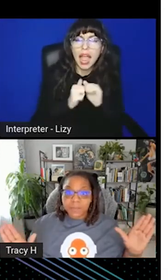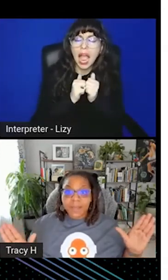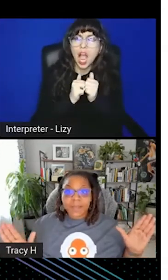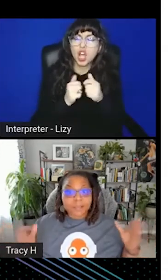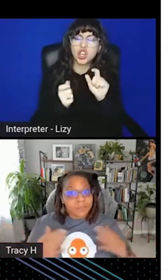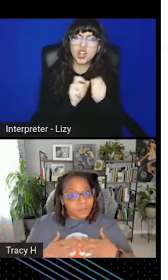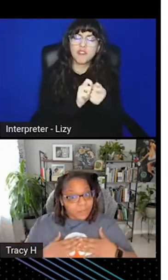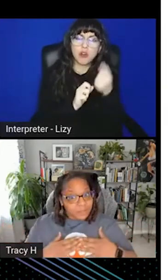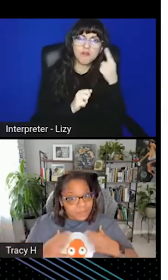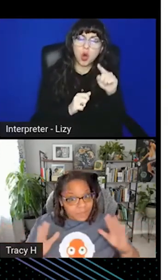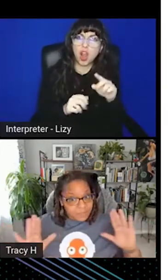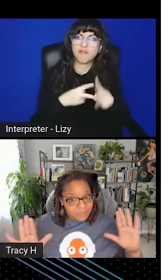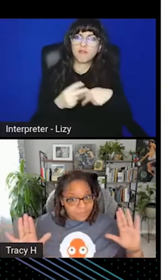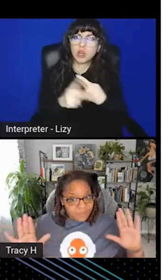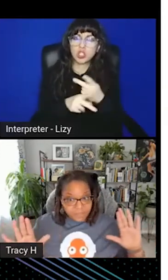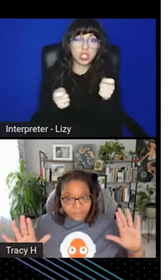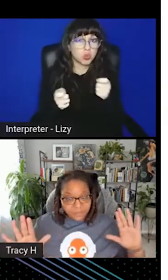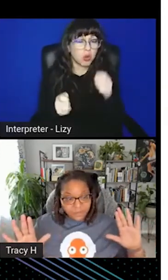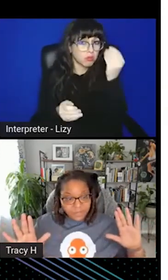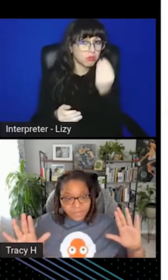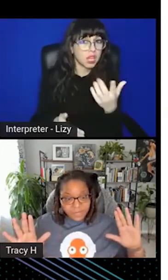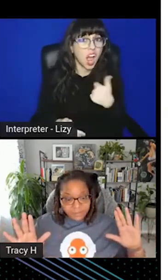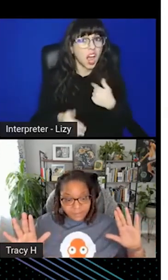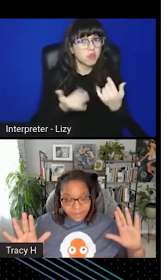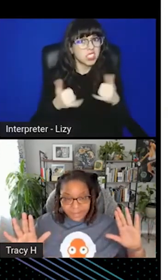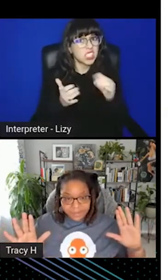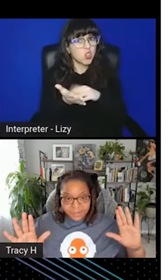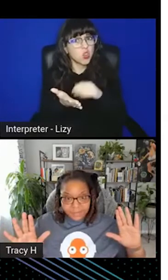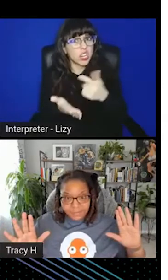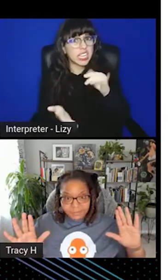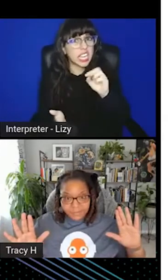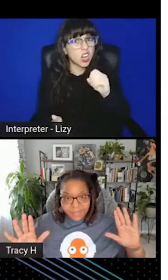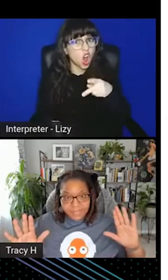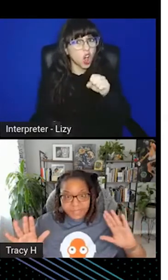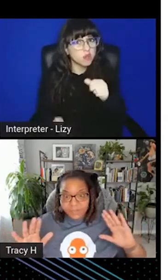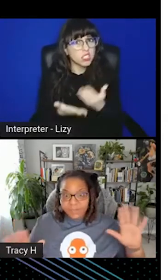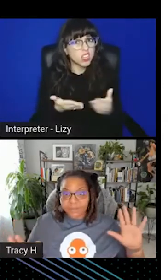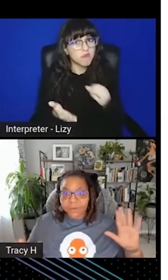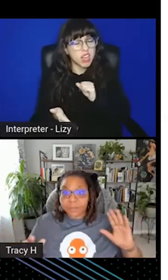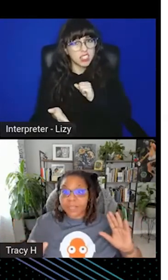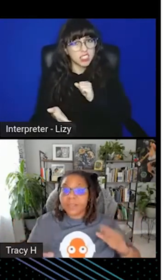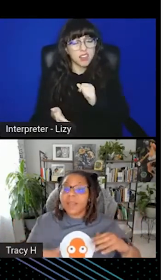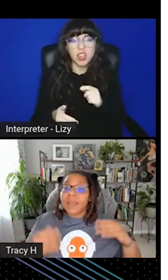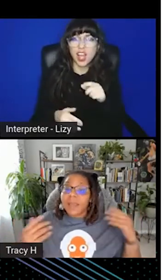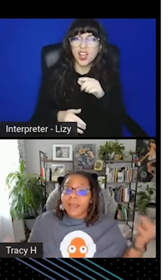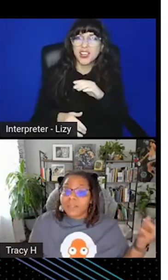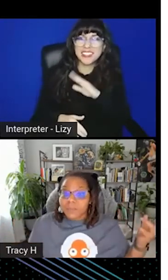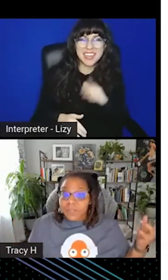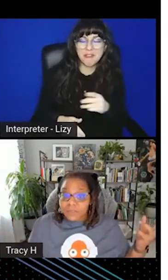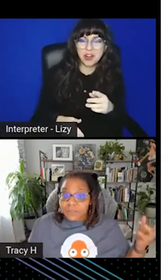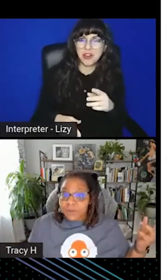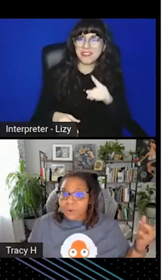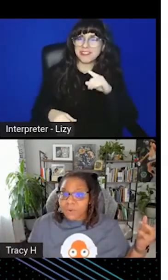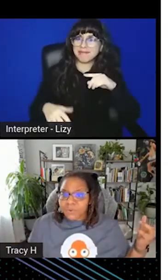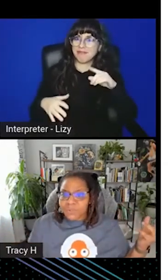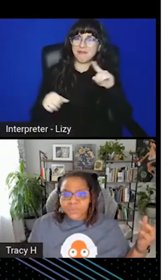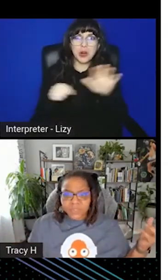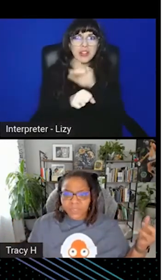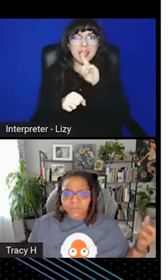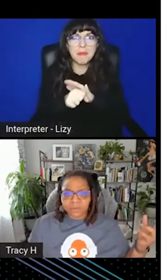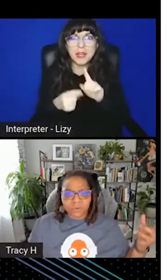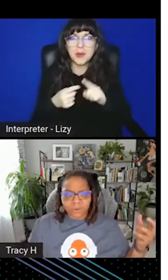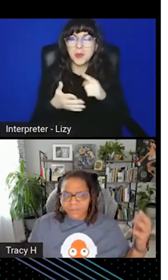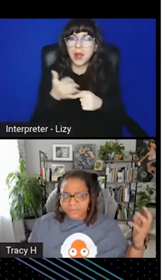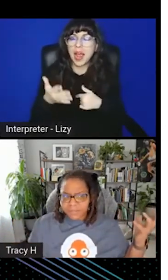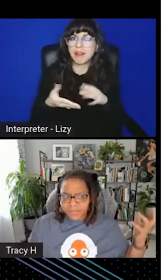keep in mind, I'm still learning this GitOps stuff myself. So don't take it as signed, sealed and delivered. But how do you get to know who used the